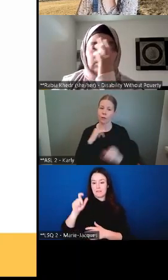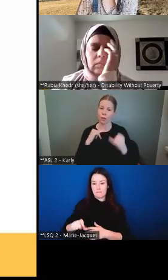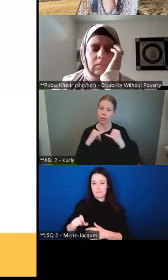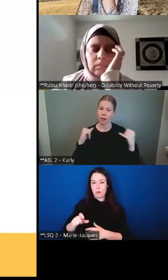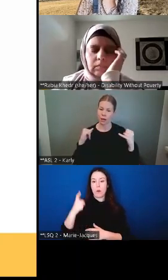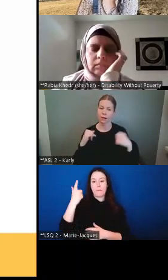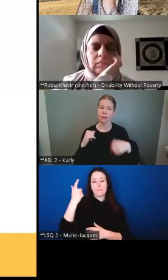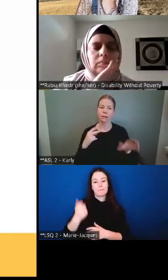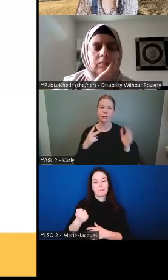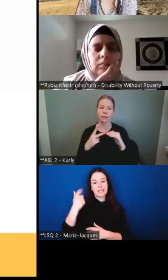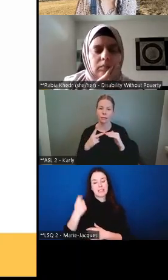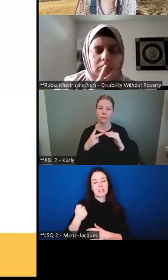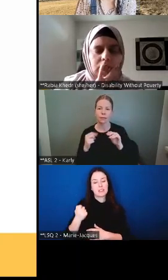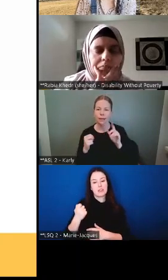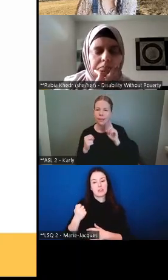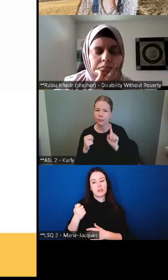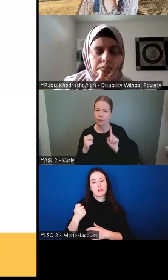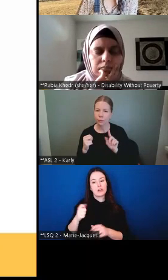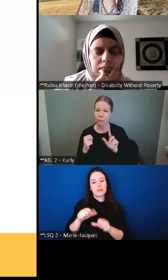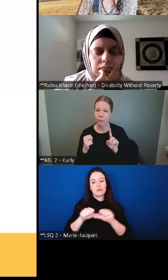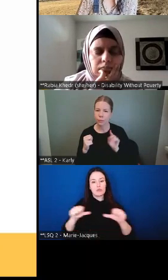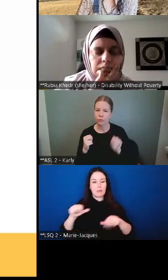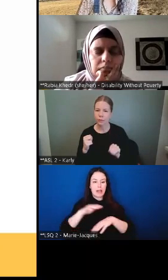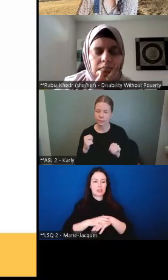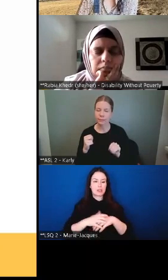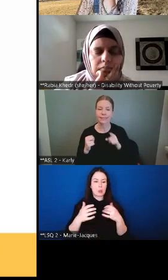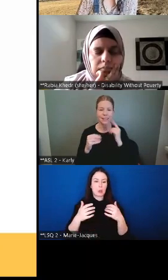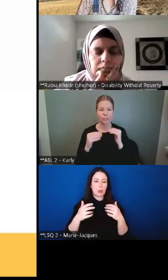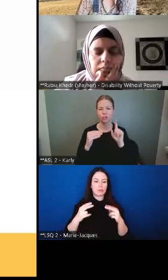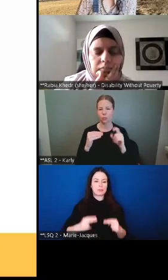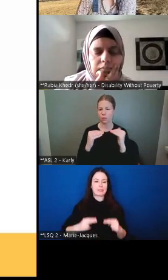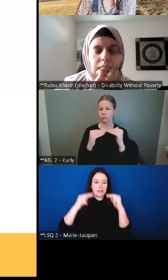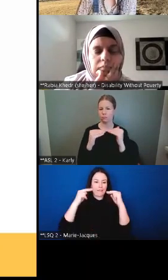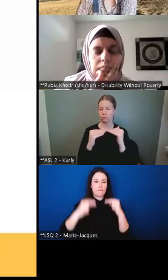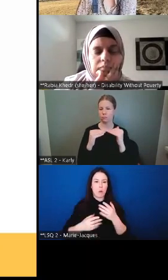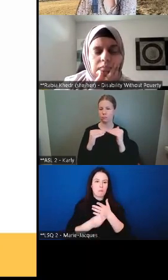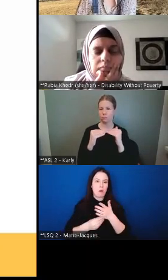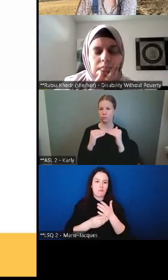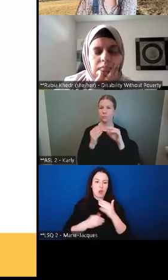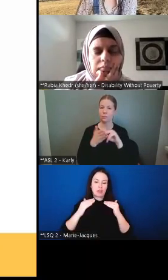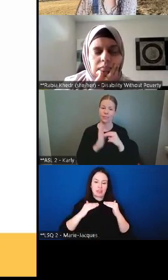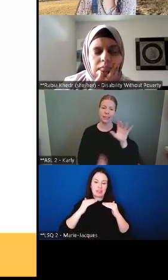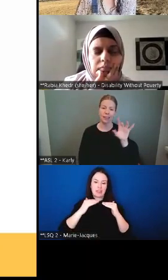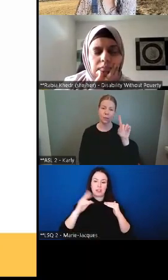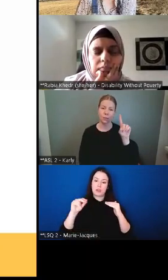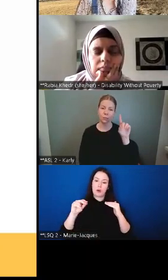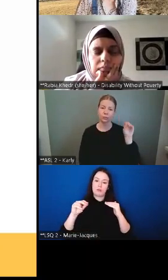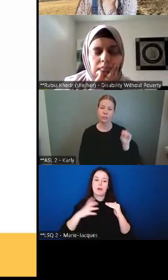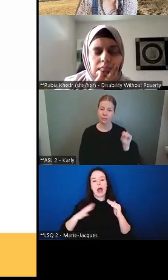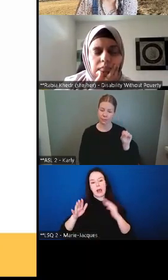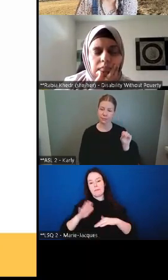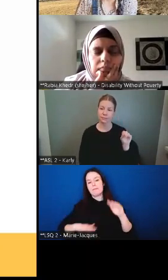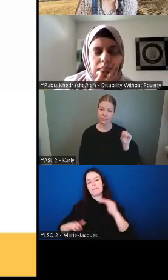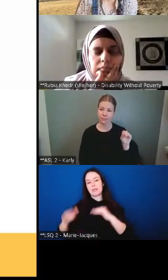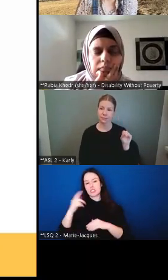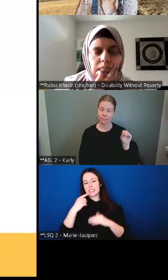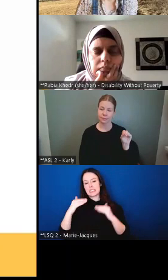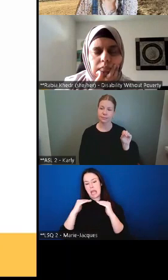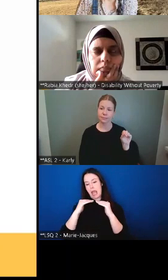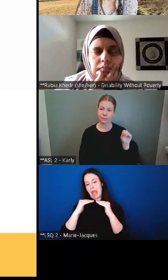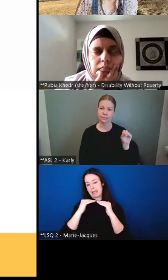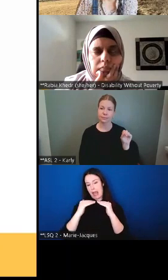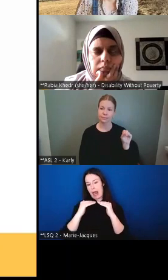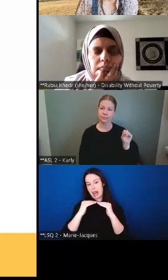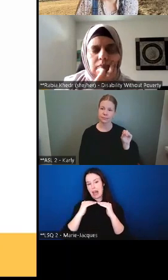at the poverty line giving us 89 of people again that same 80 90 percent taking us to